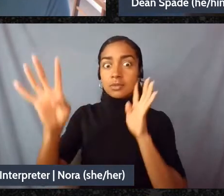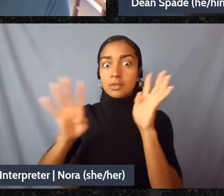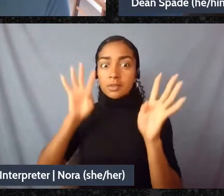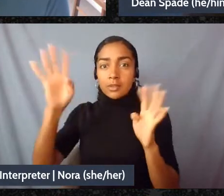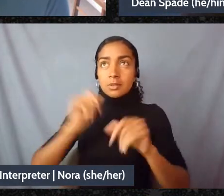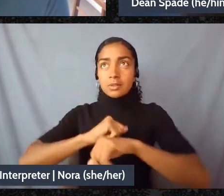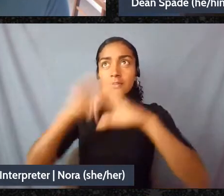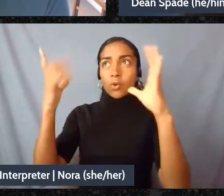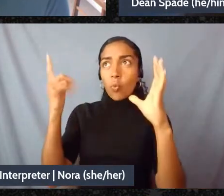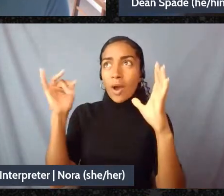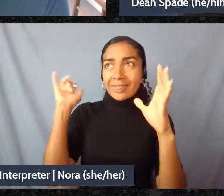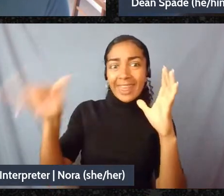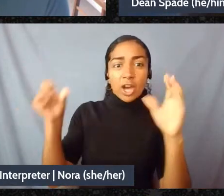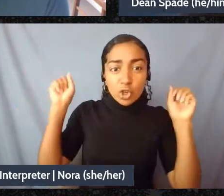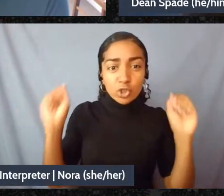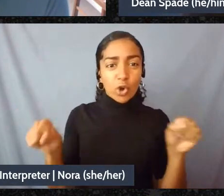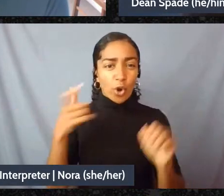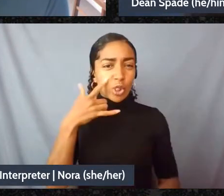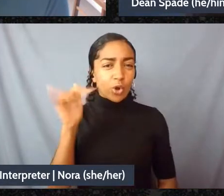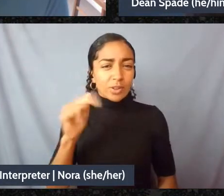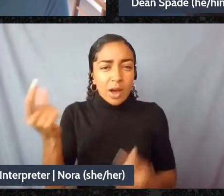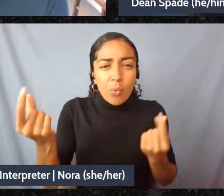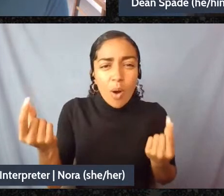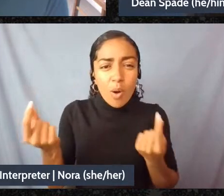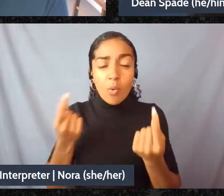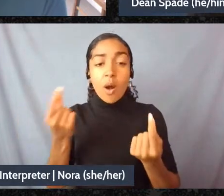right there and I'm not saying we should abandon our engagement